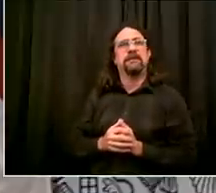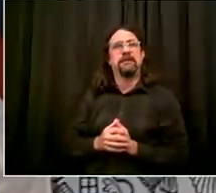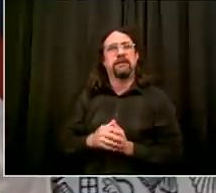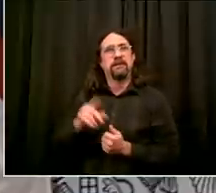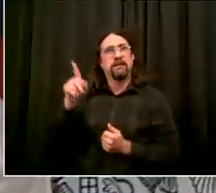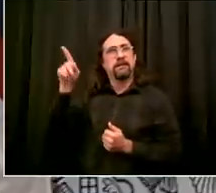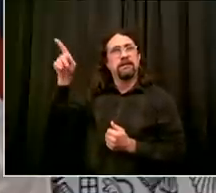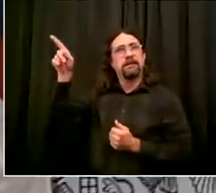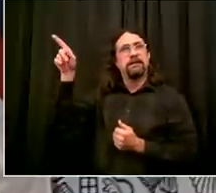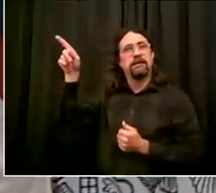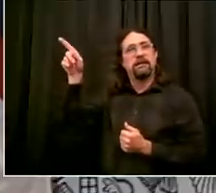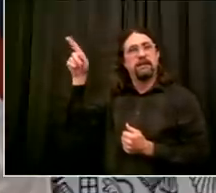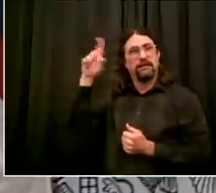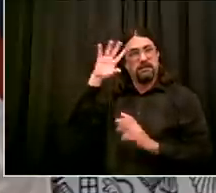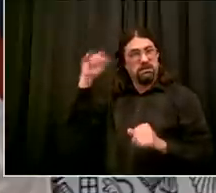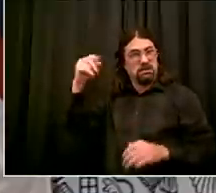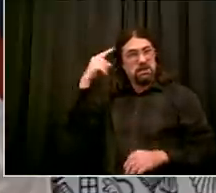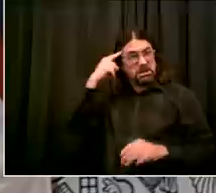fail to lead in a crisis